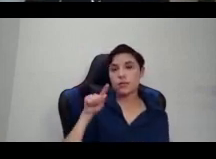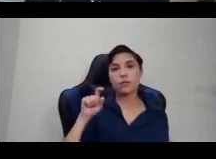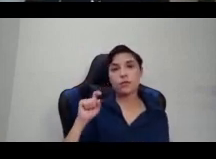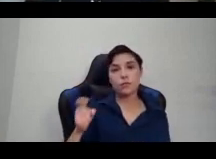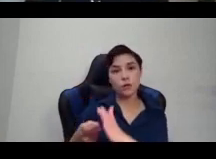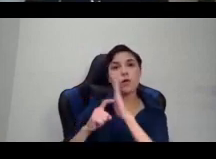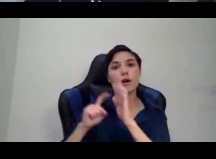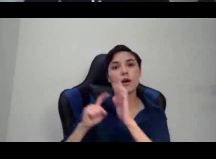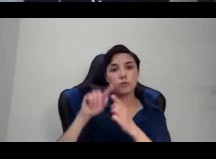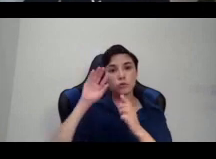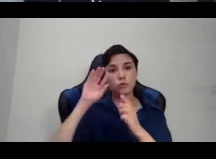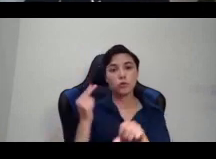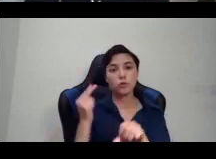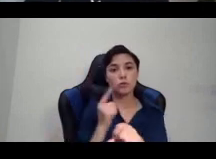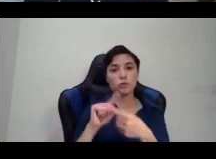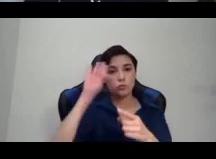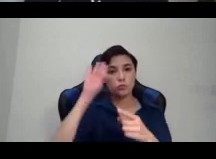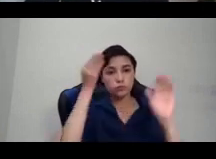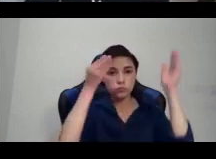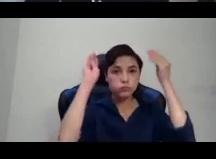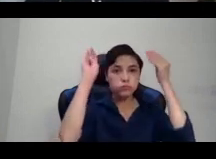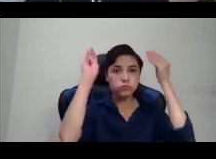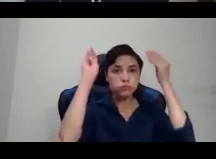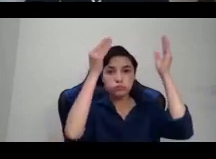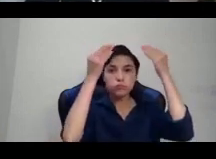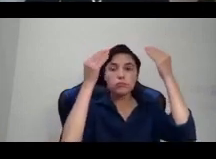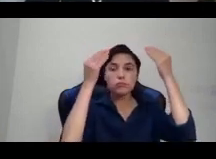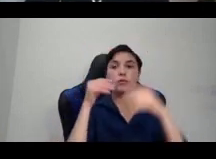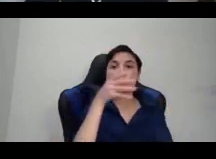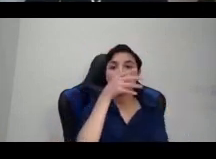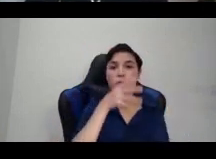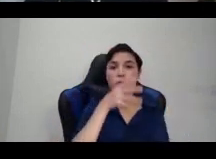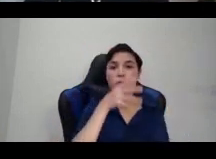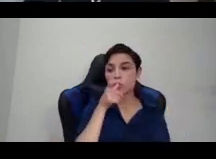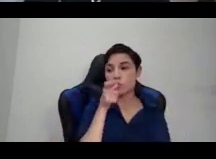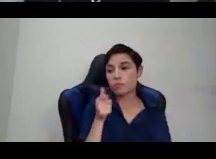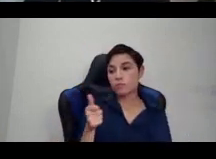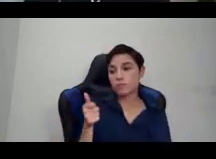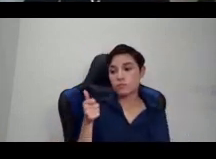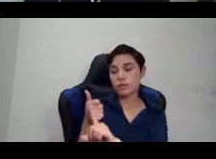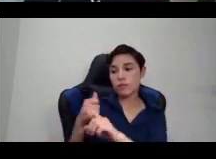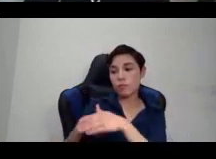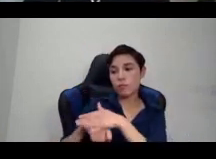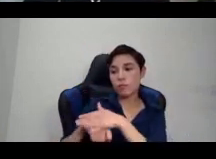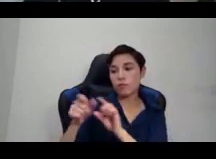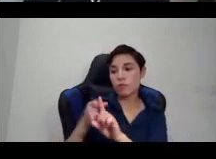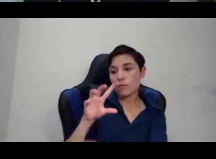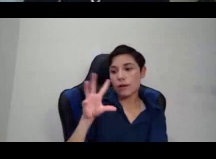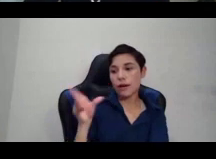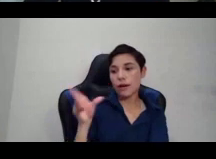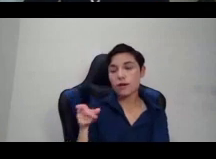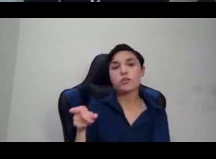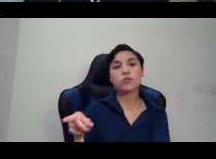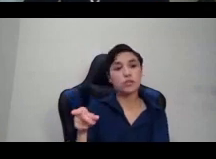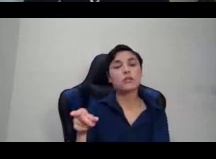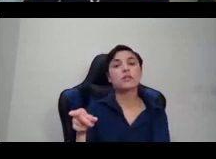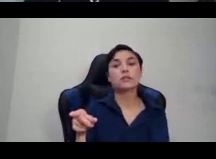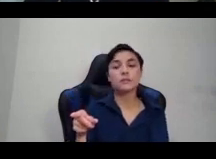women just started to, and women of African descent generally, just started to put jewels and